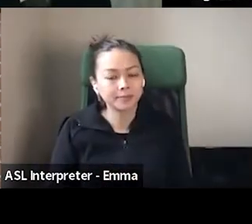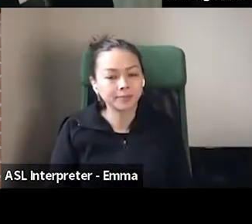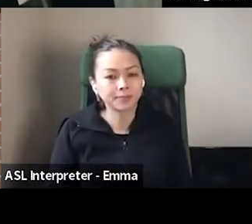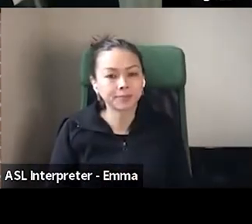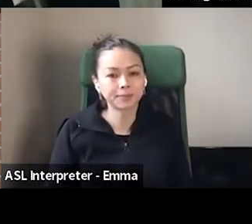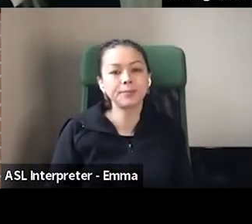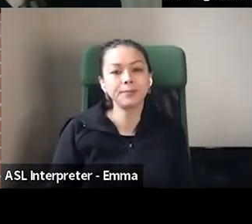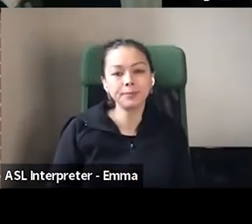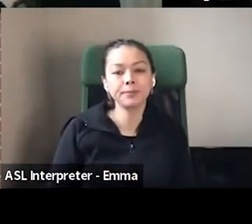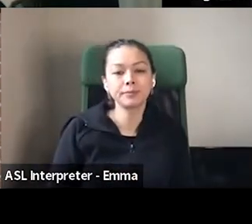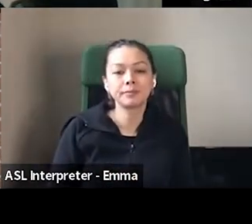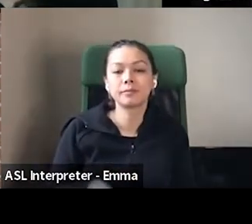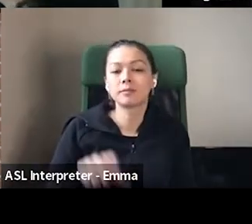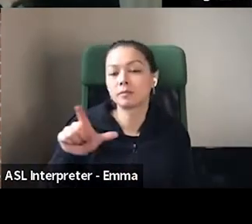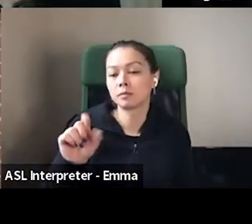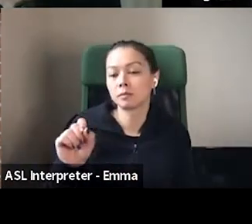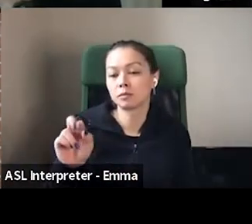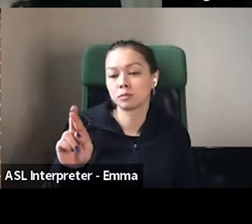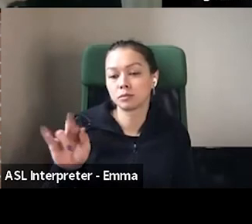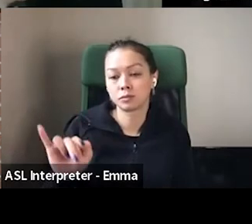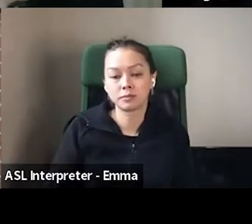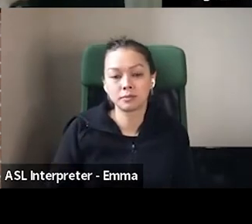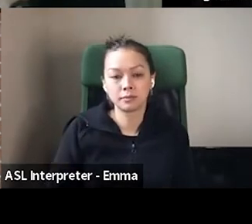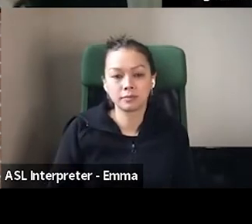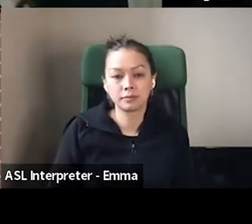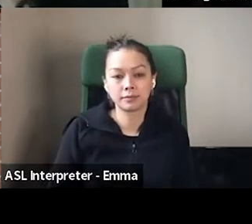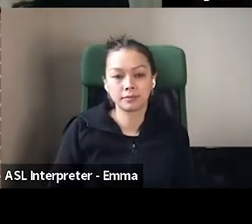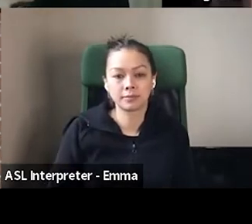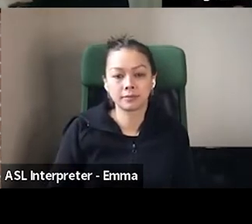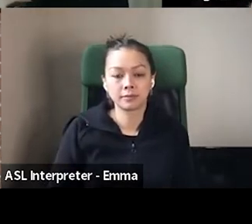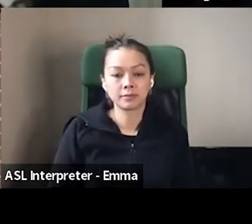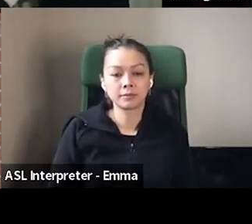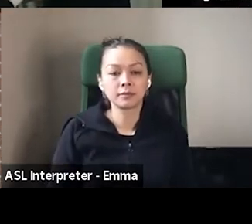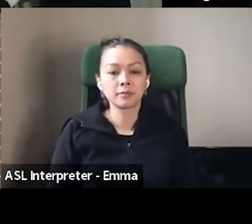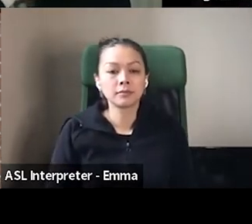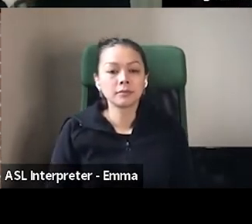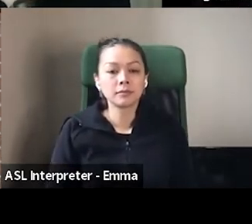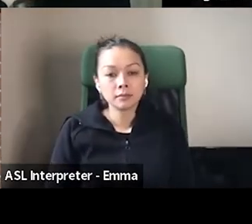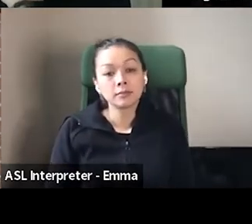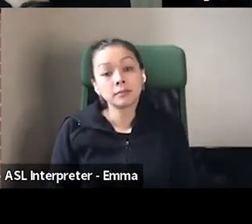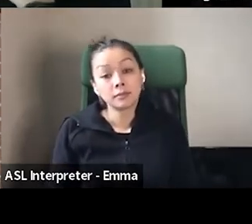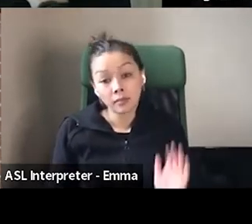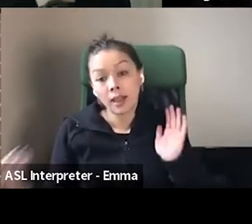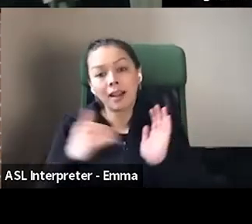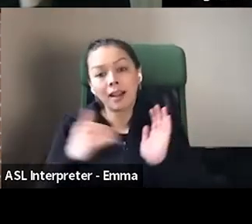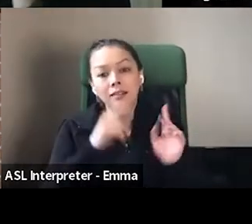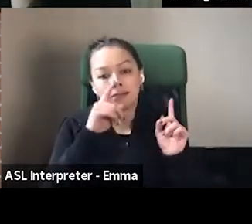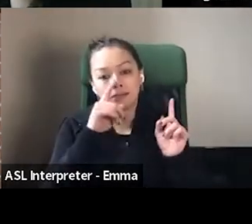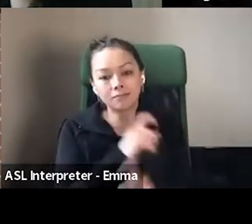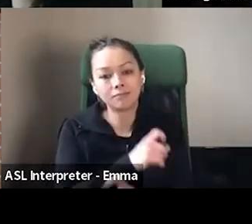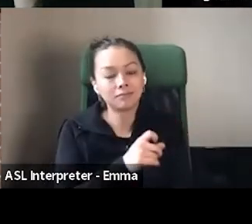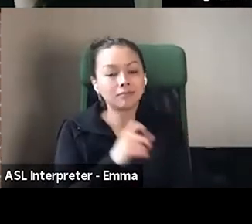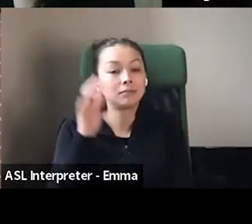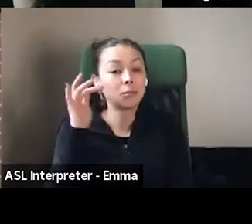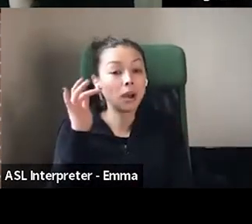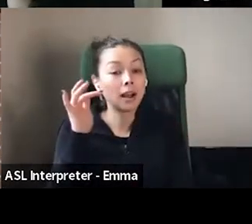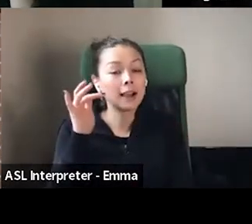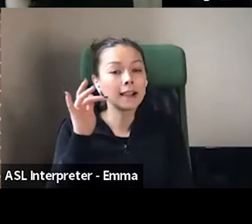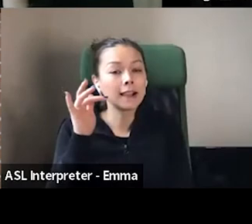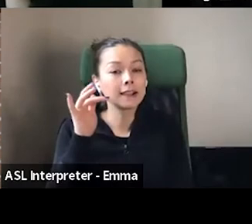This is a tricky one because like I said before that the background stuff in the store that you have to do is so